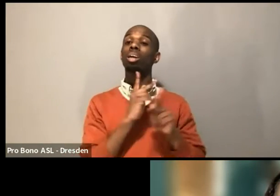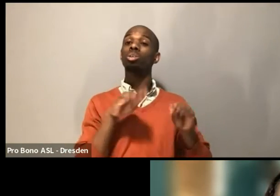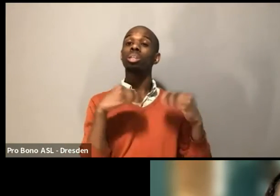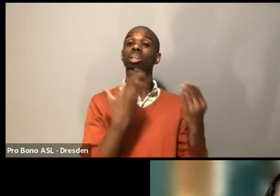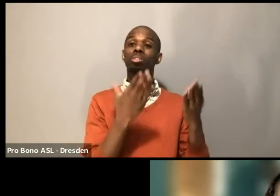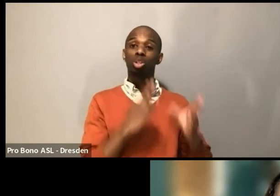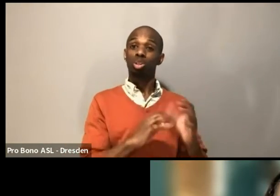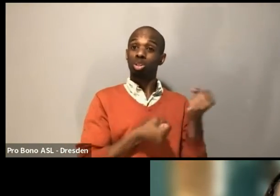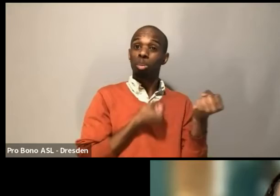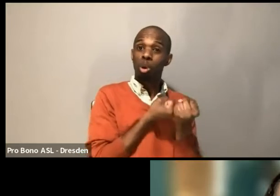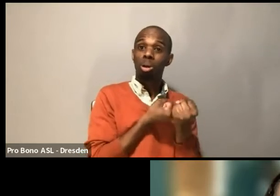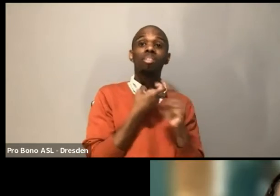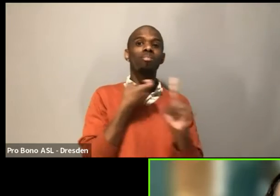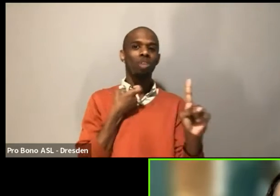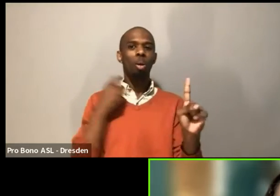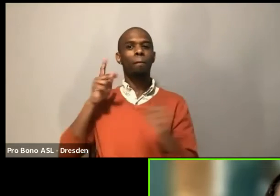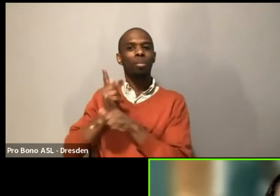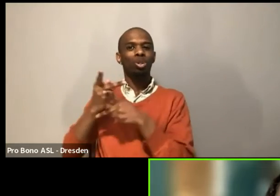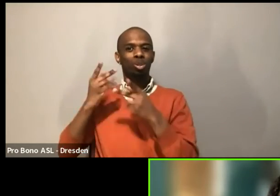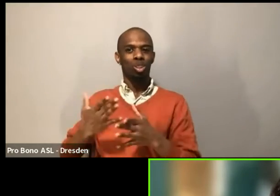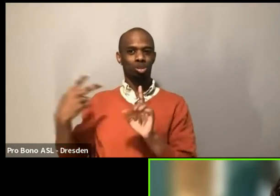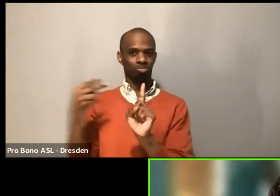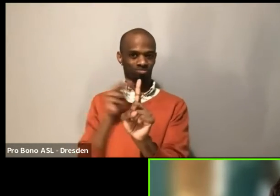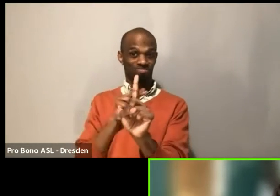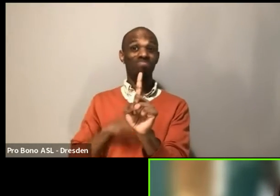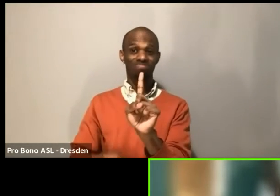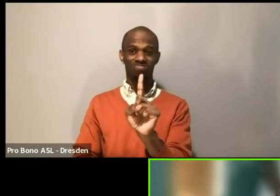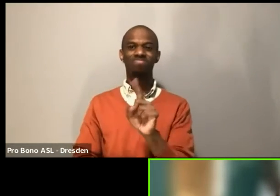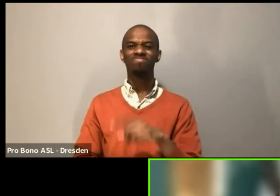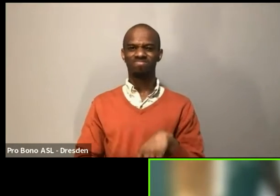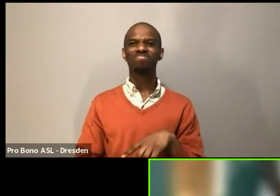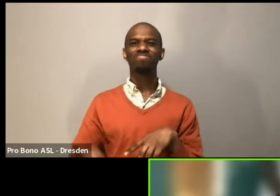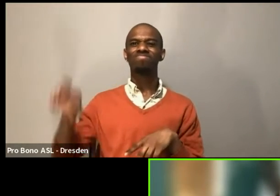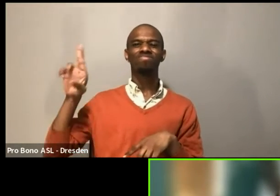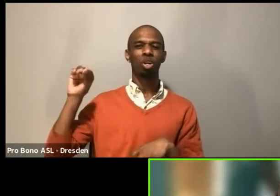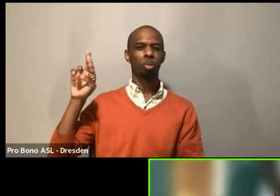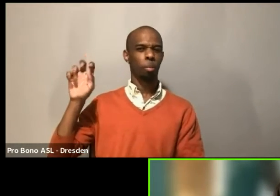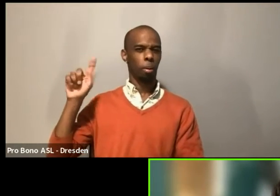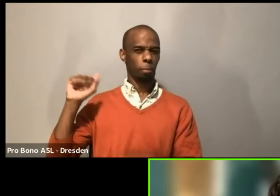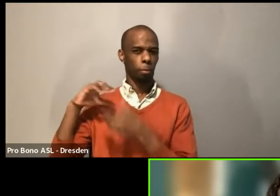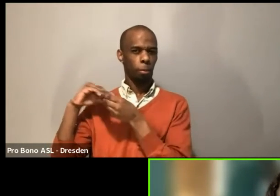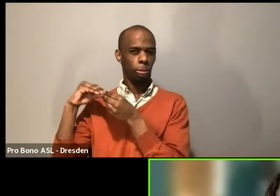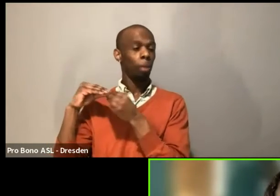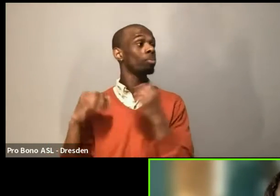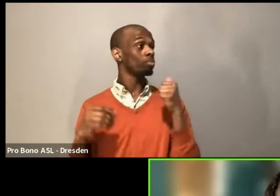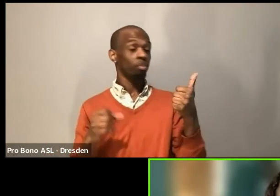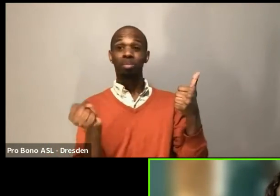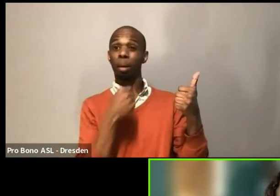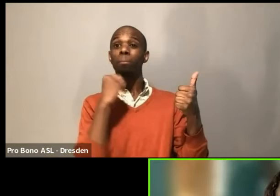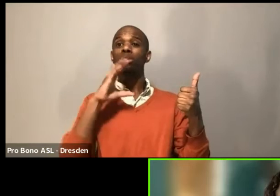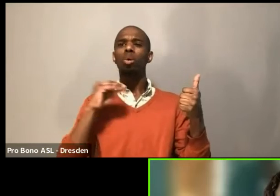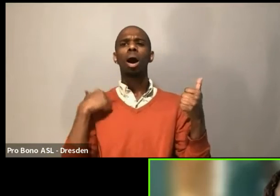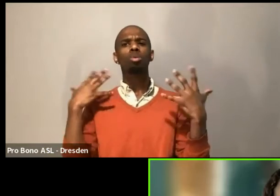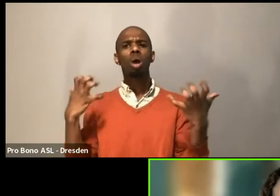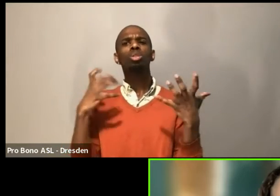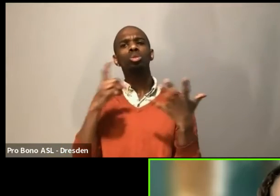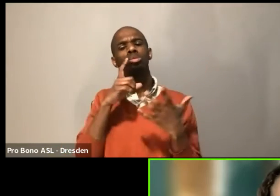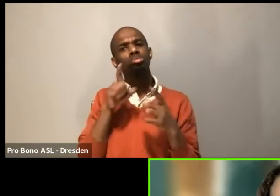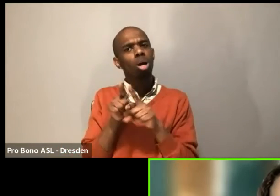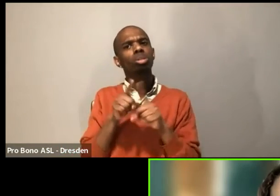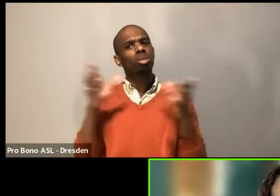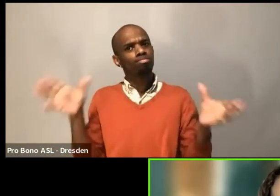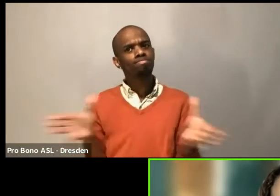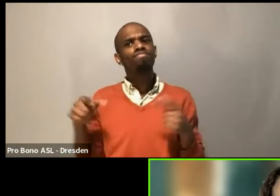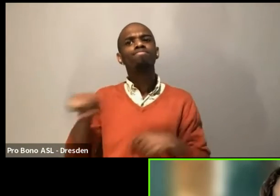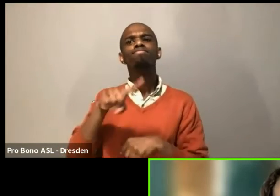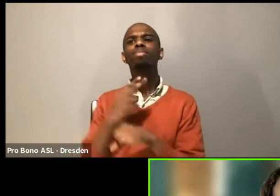take it away and thank you. Yeah. And just to encourage the chat, Rachel, even if it's not a fully formed question, even